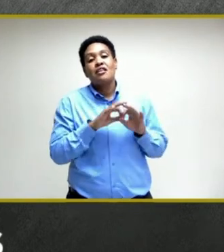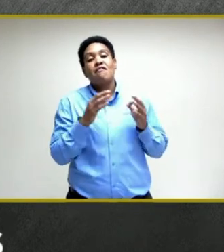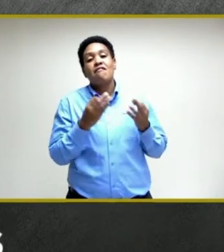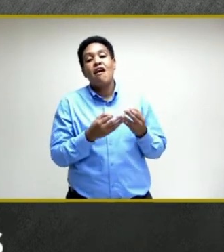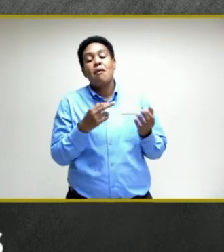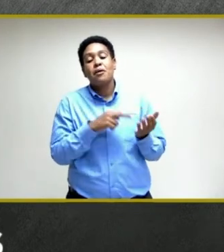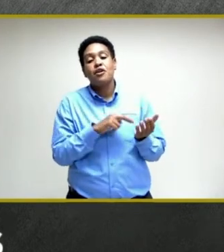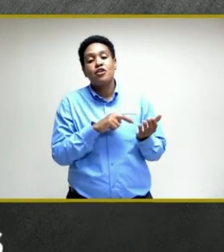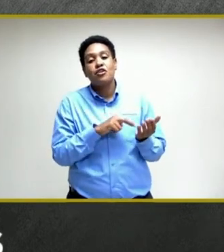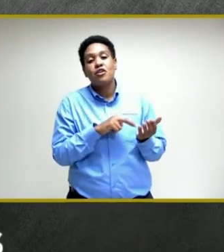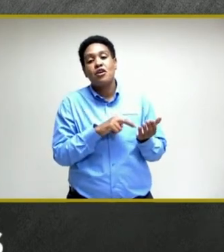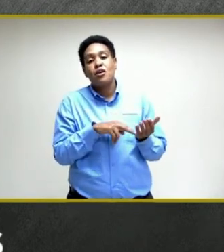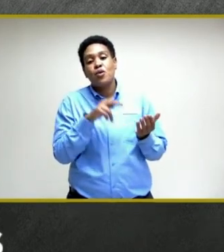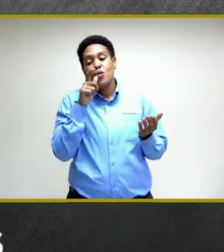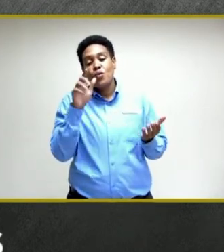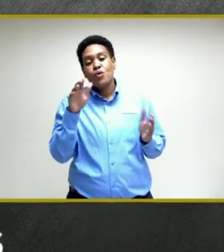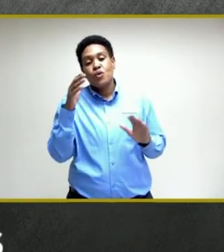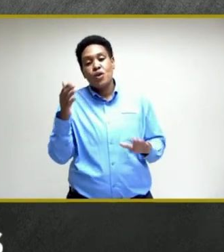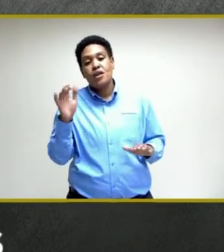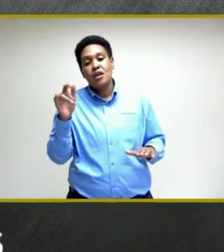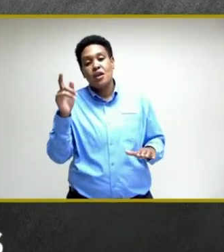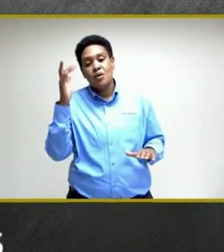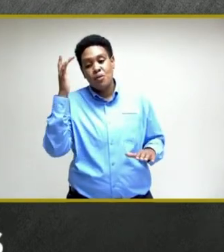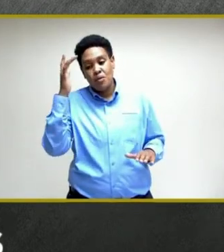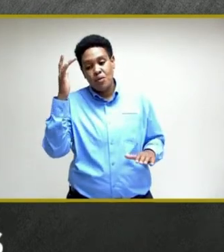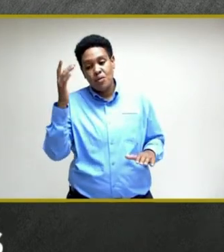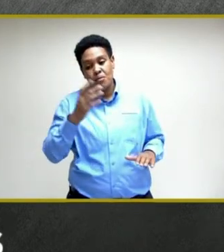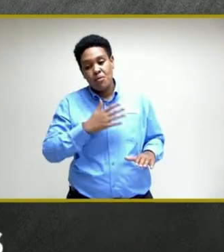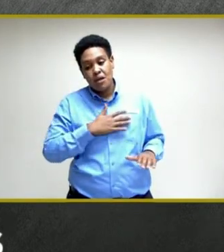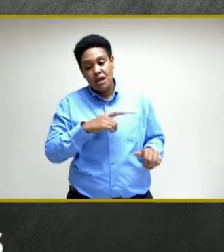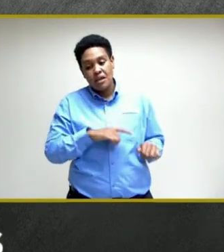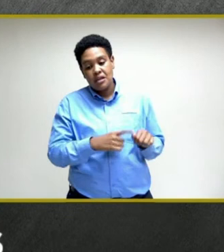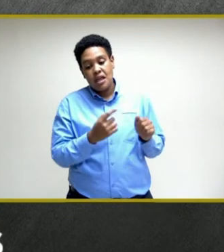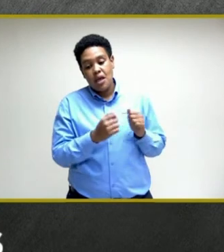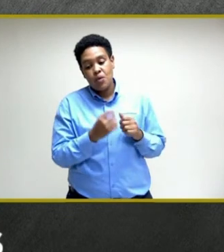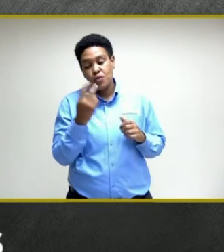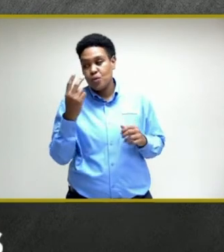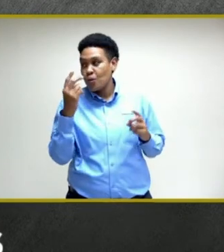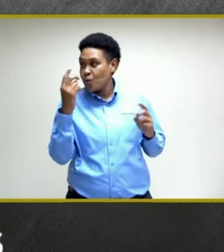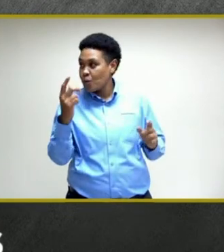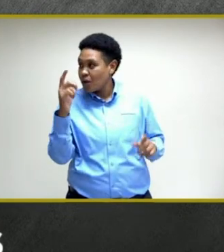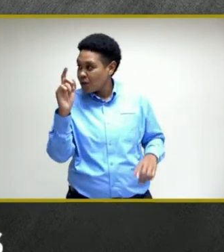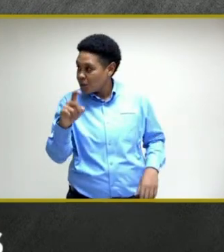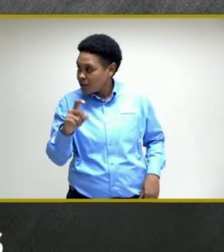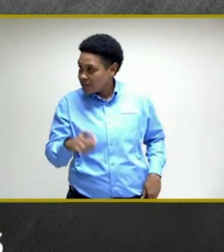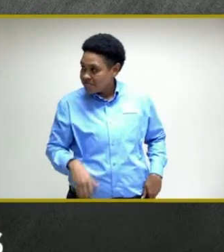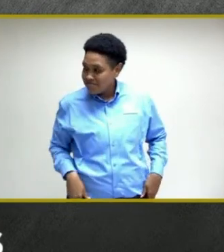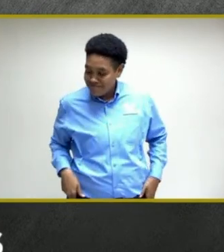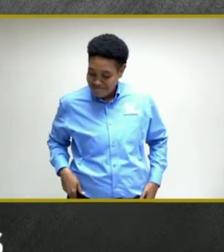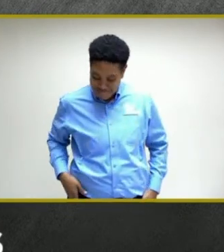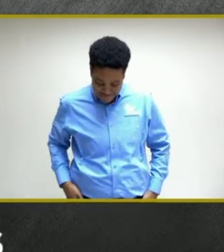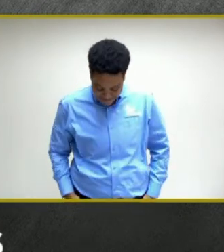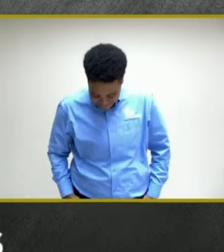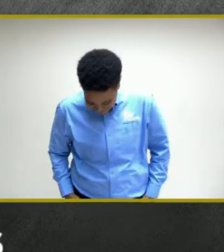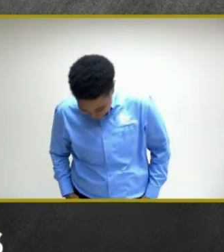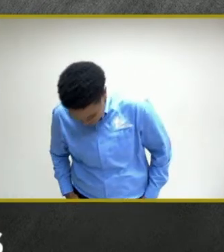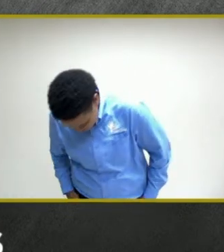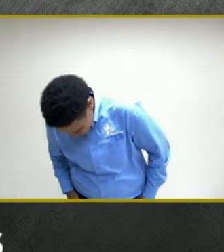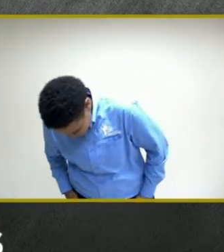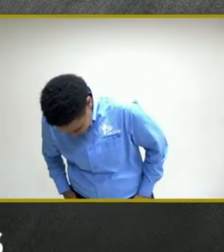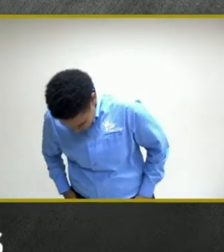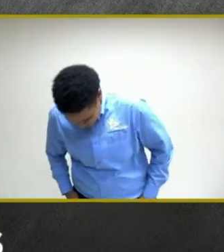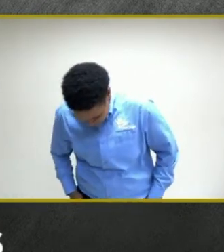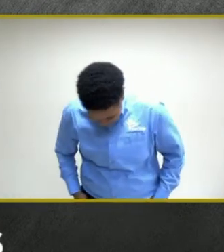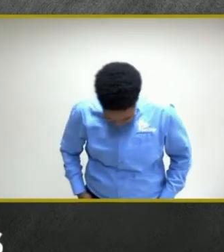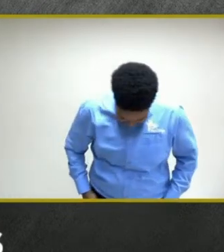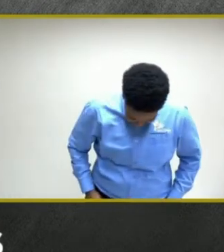nurse who died, and that's where I wanted to start with two quick questions. The first question is, how many